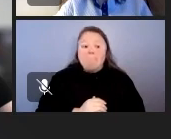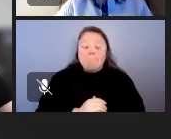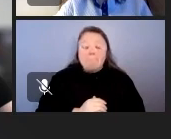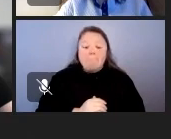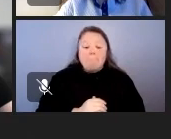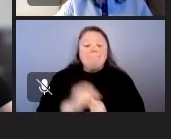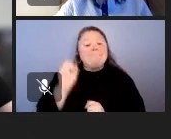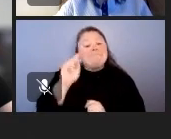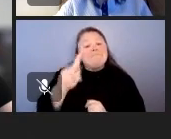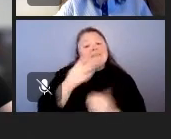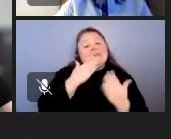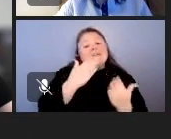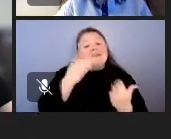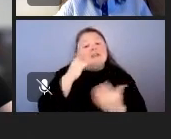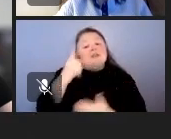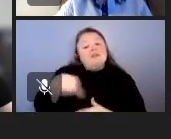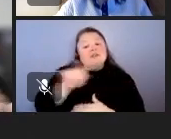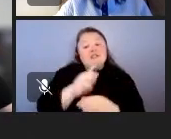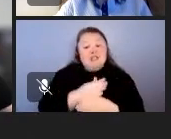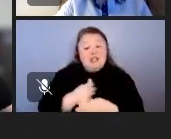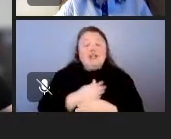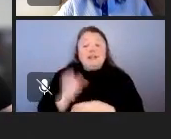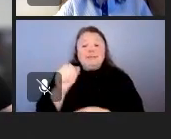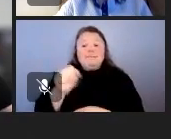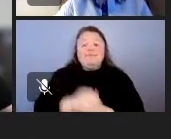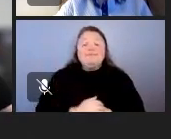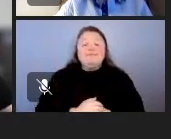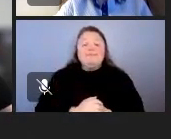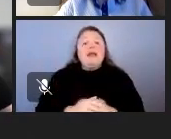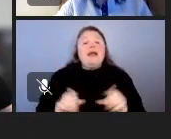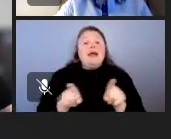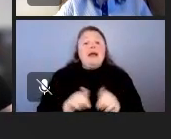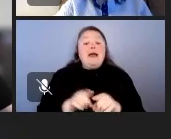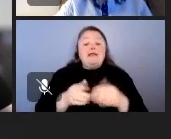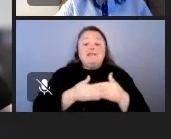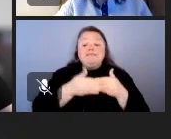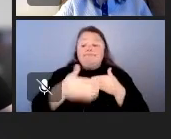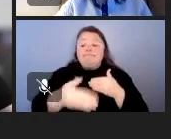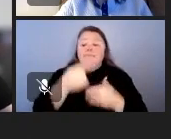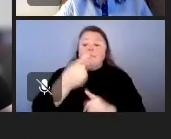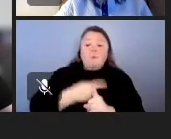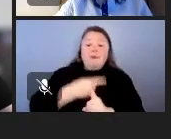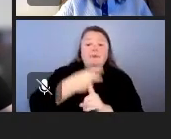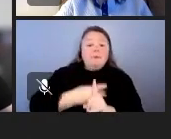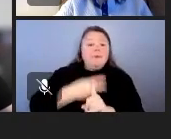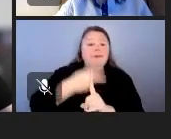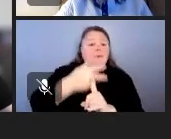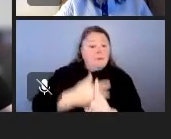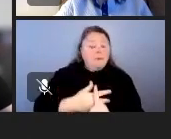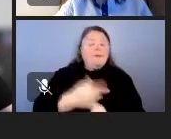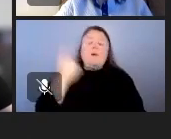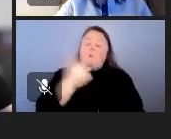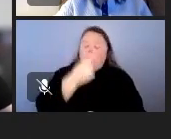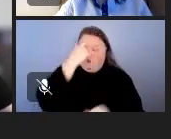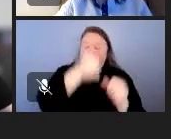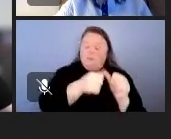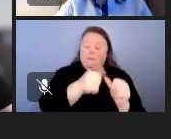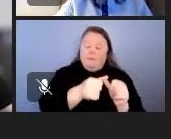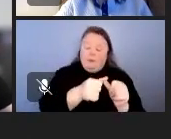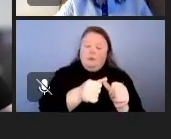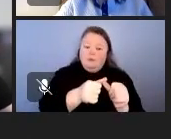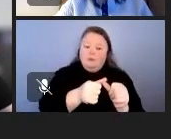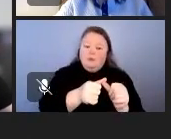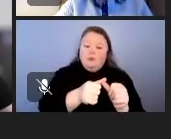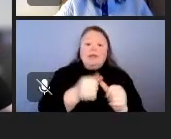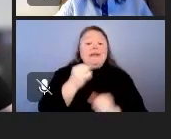All right. Well, thank you all for sharing. So, as you go for the next few months, always keep that in mind just because